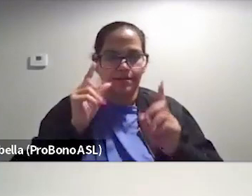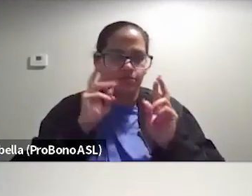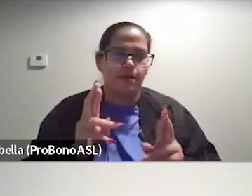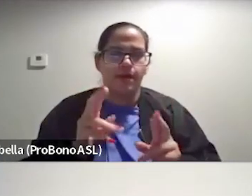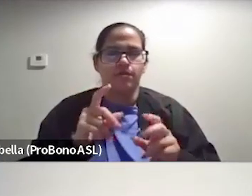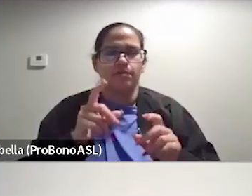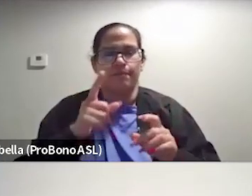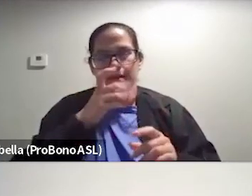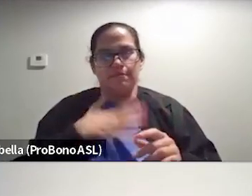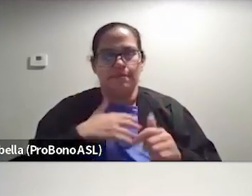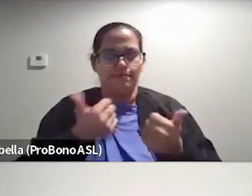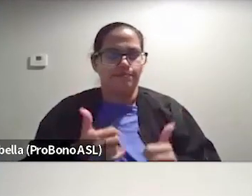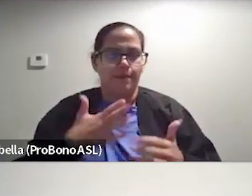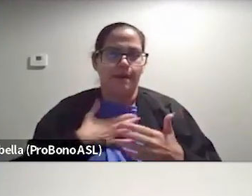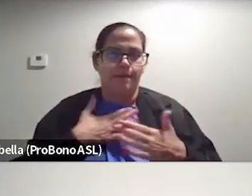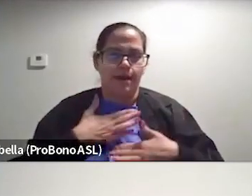the shape of my body is goofy.